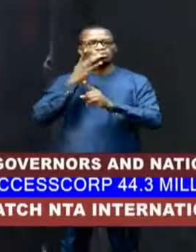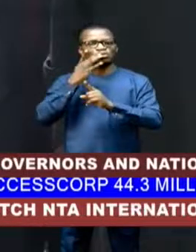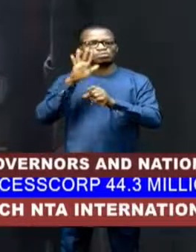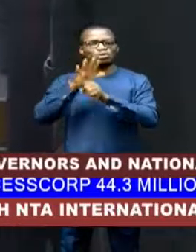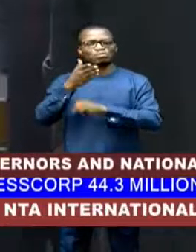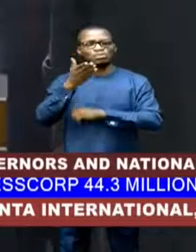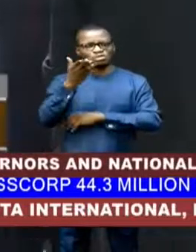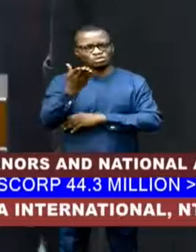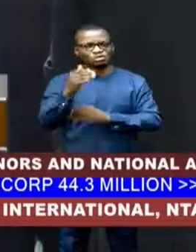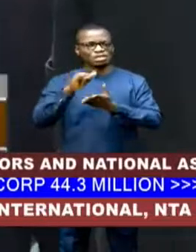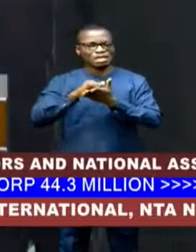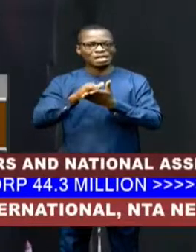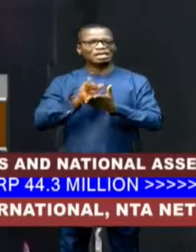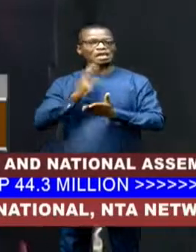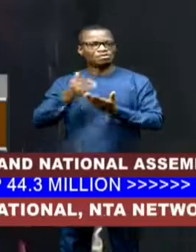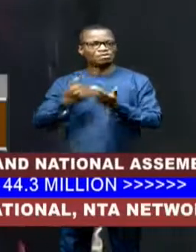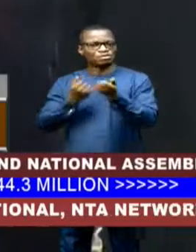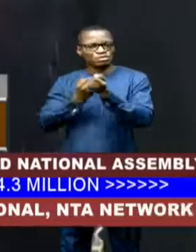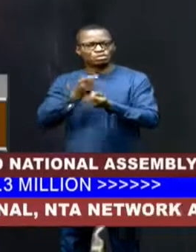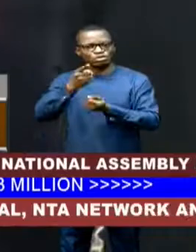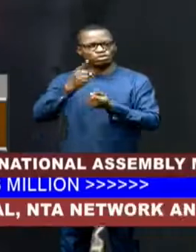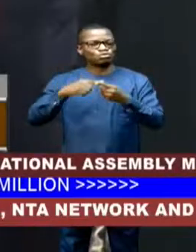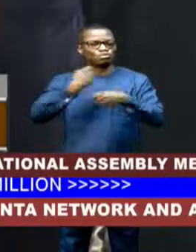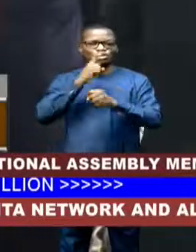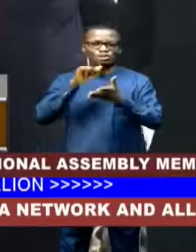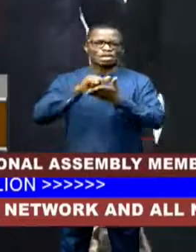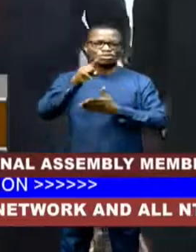that I will assist you to make sure you are not hungry.